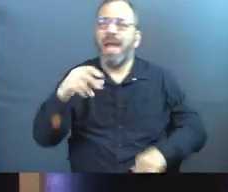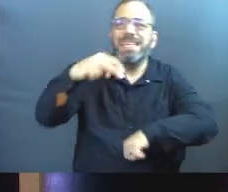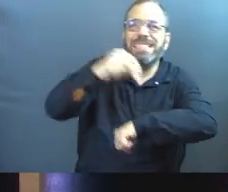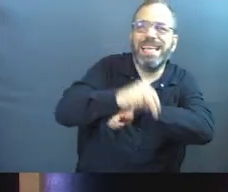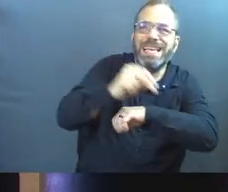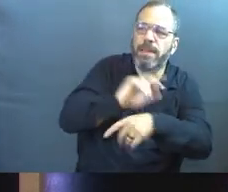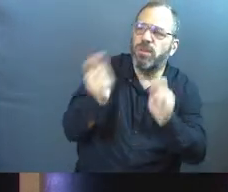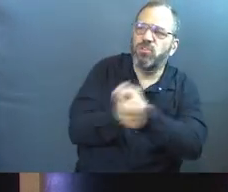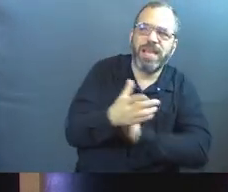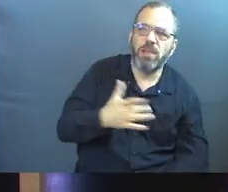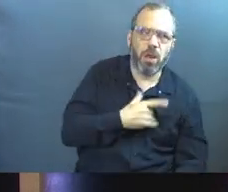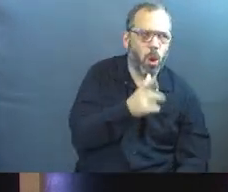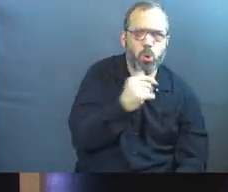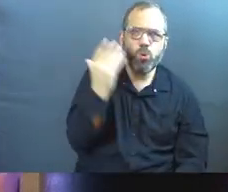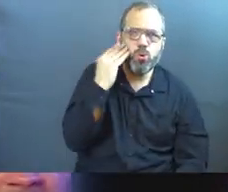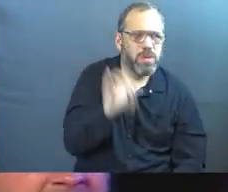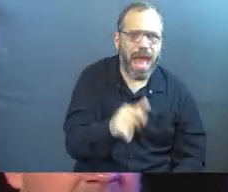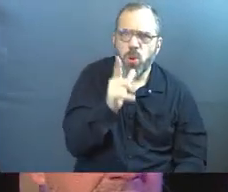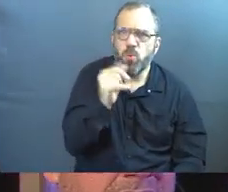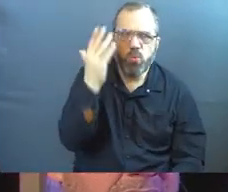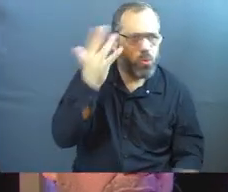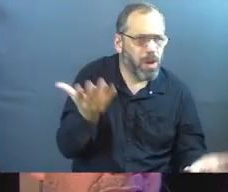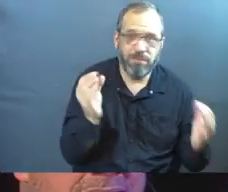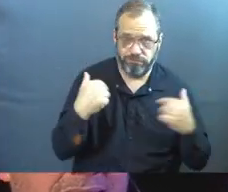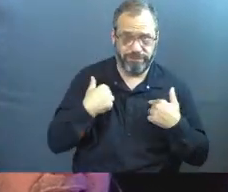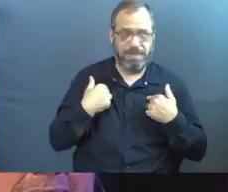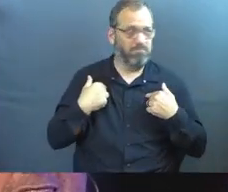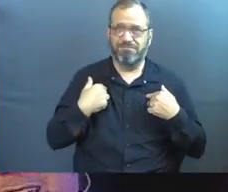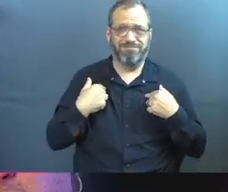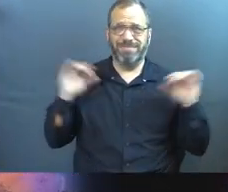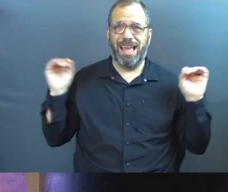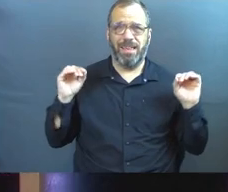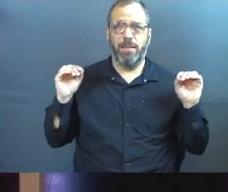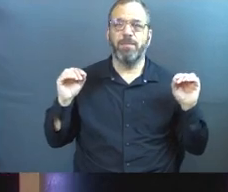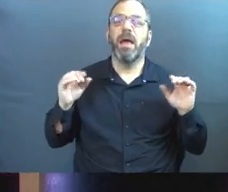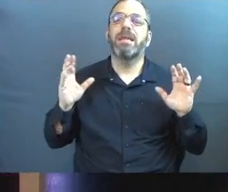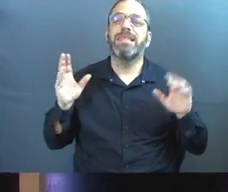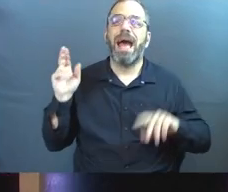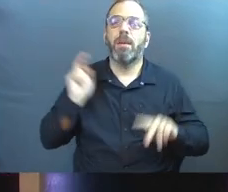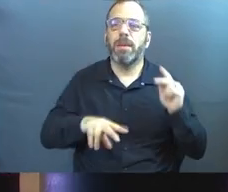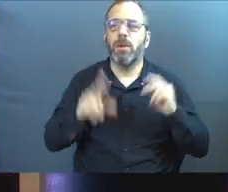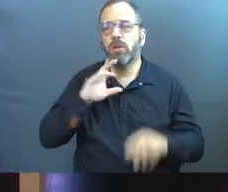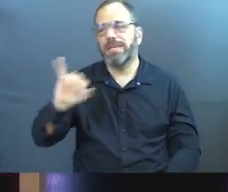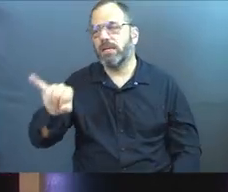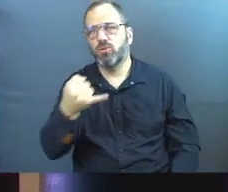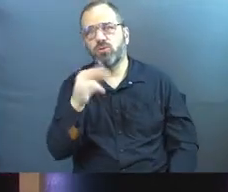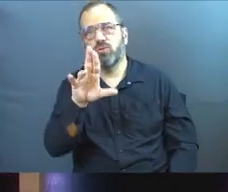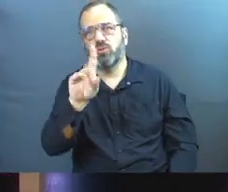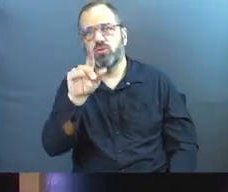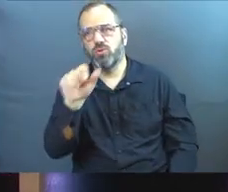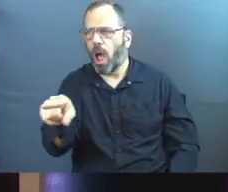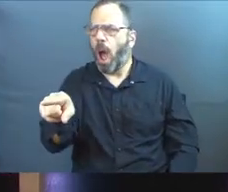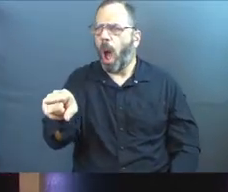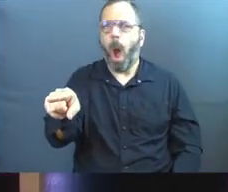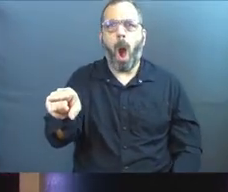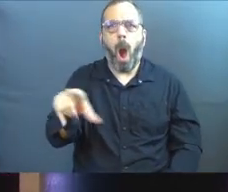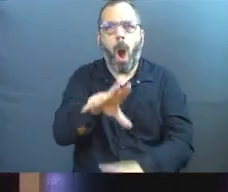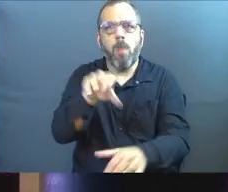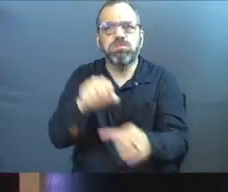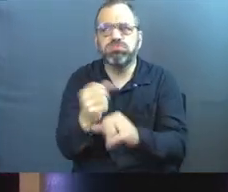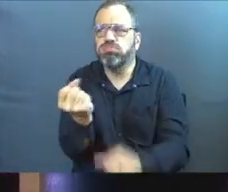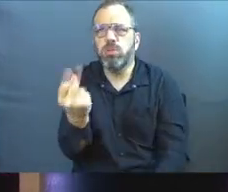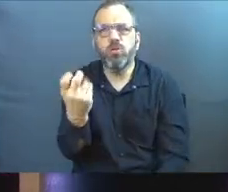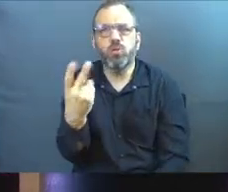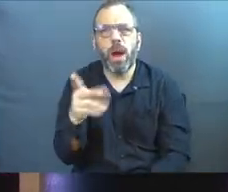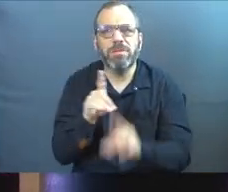heart. Who would have seen that coming? Not us. And then if people would have looked at Judas and they would have said, he's part of the